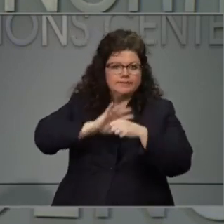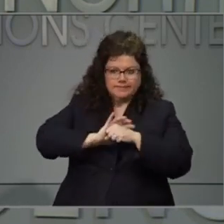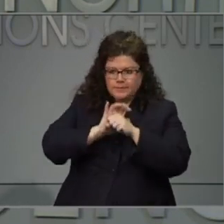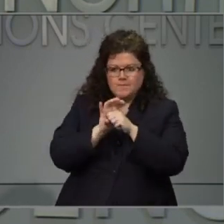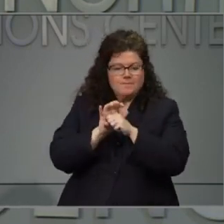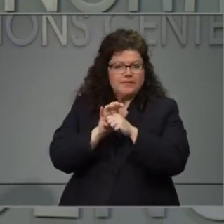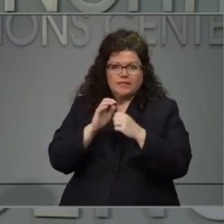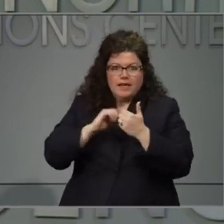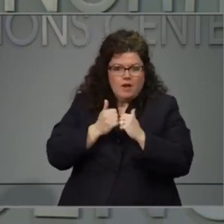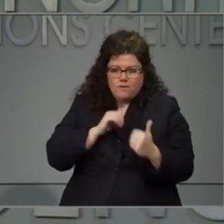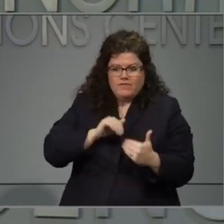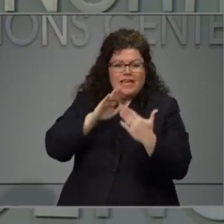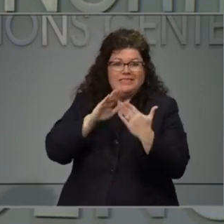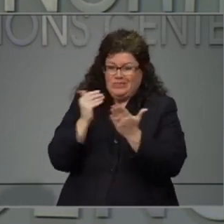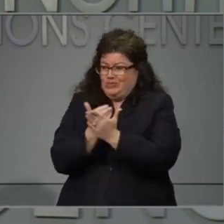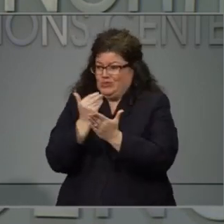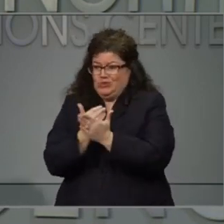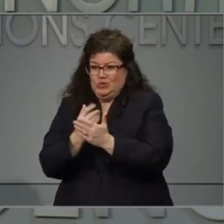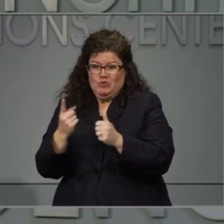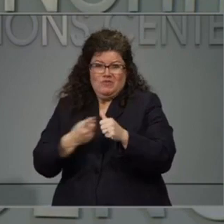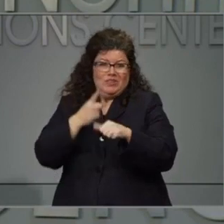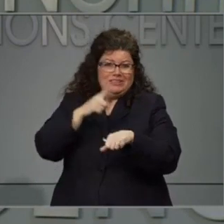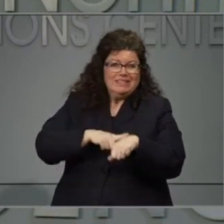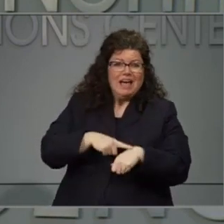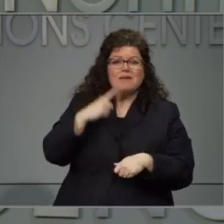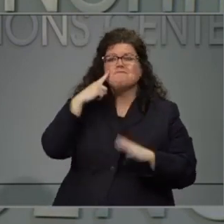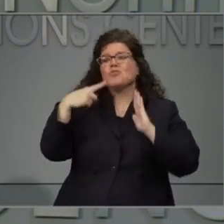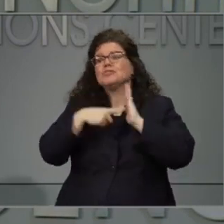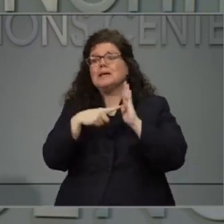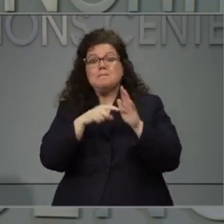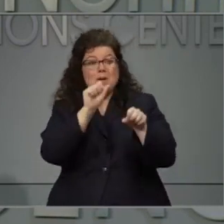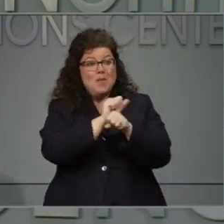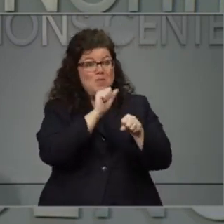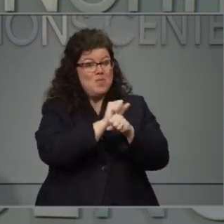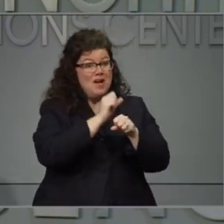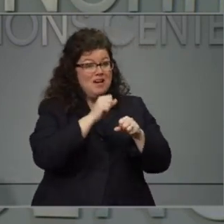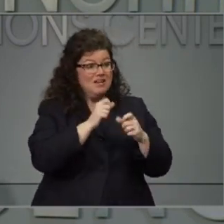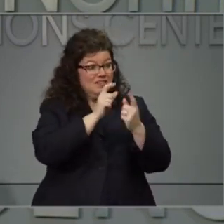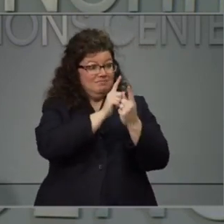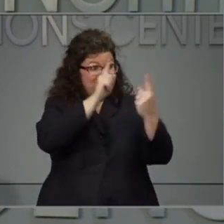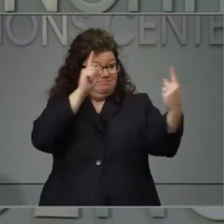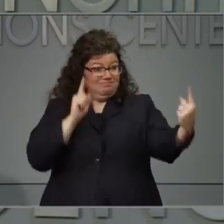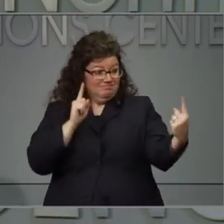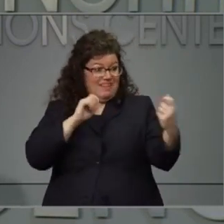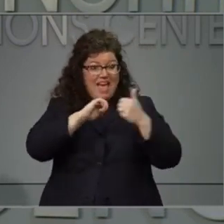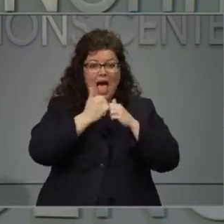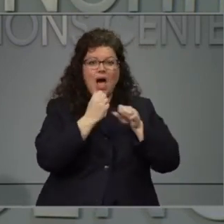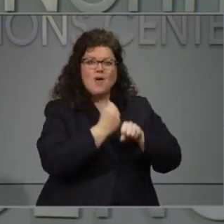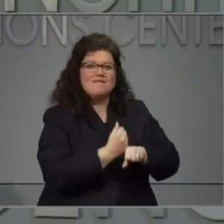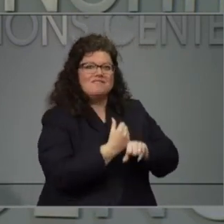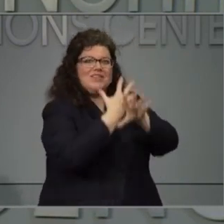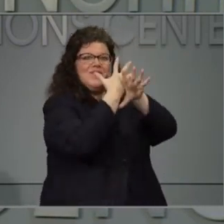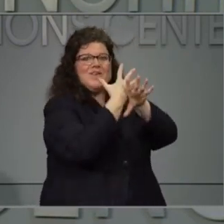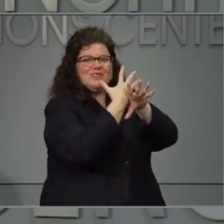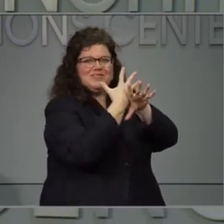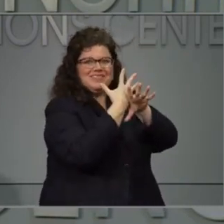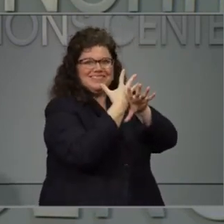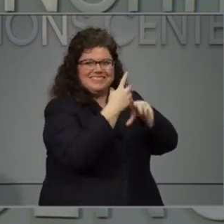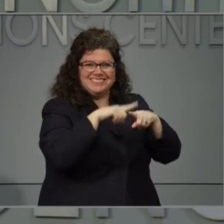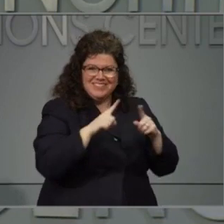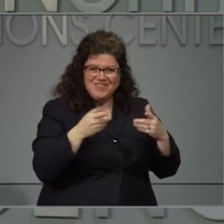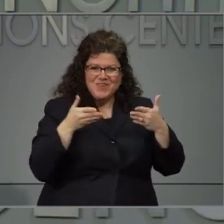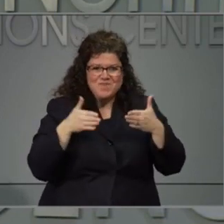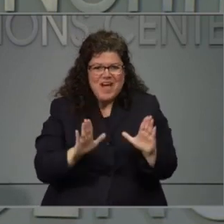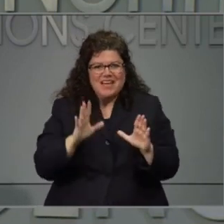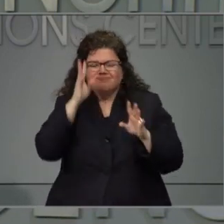way. People are using video conferencing and phones, and we're finding different ways to be able to operate and to